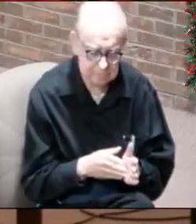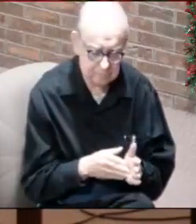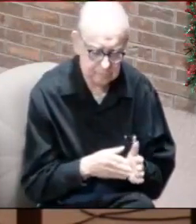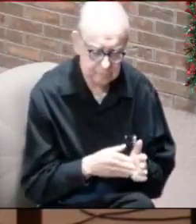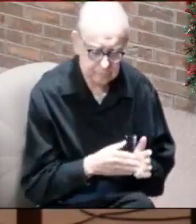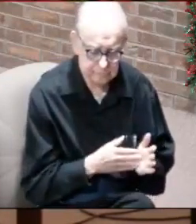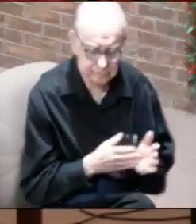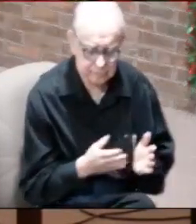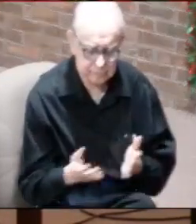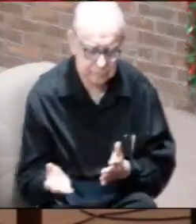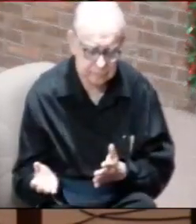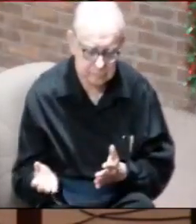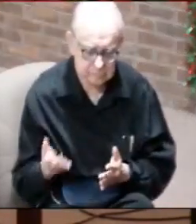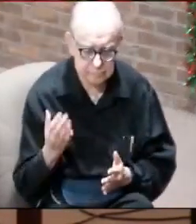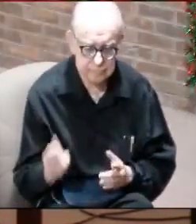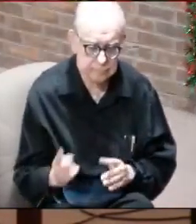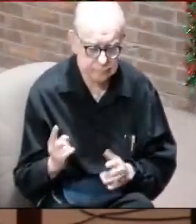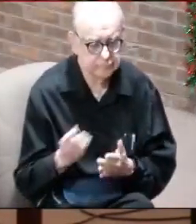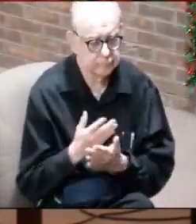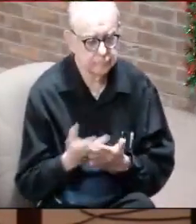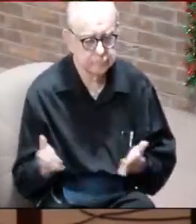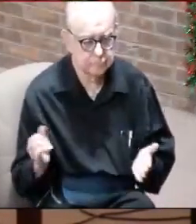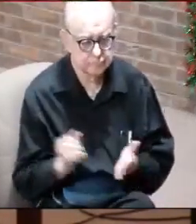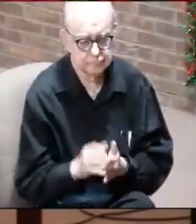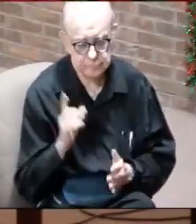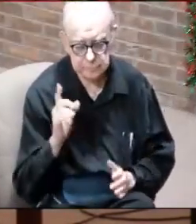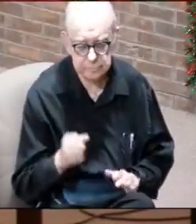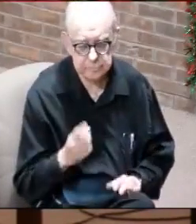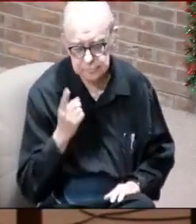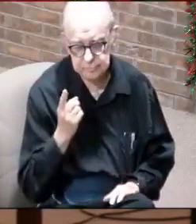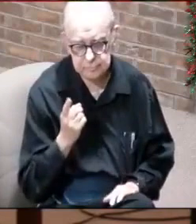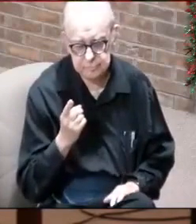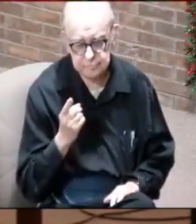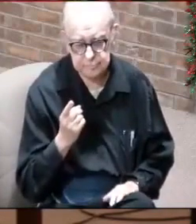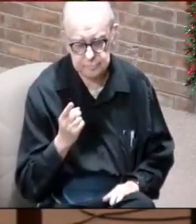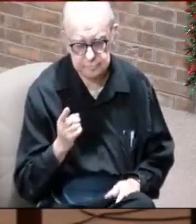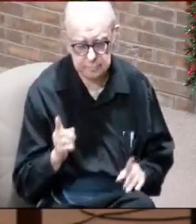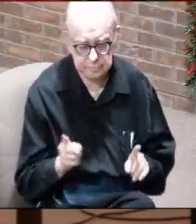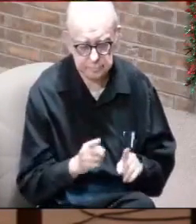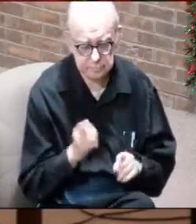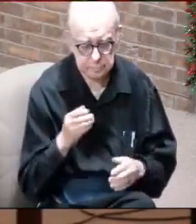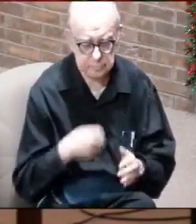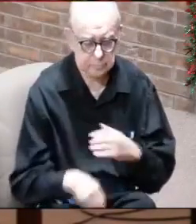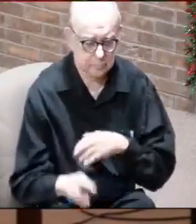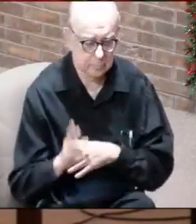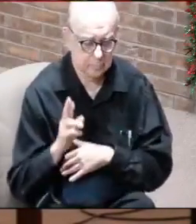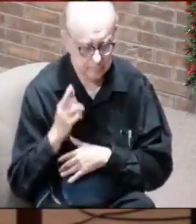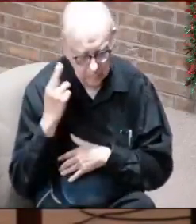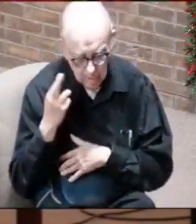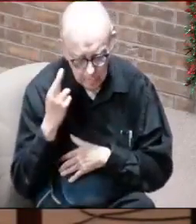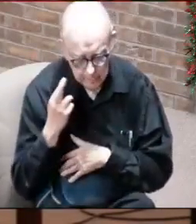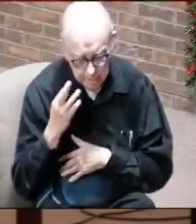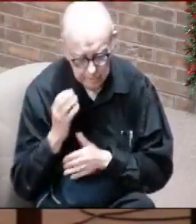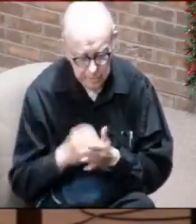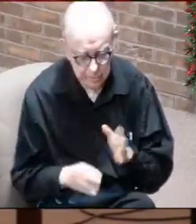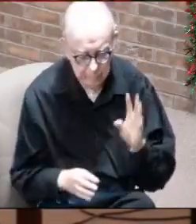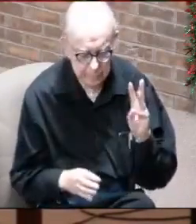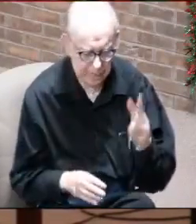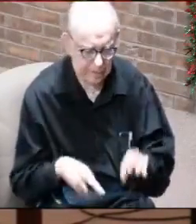to why am I saying this? Because one of the things that you need to realize, and as we come into Revelation chapter 6,